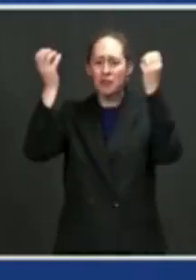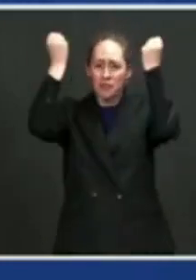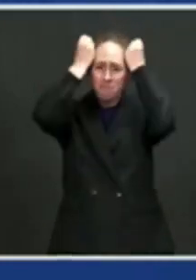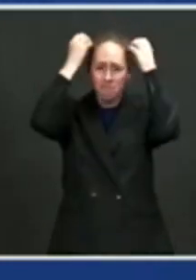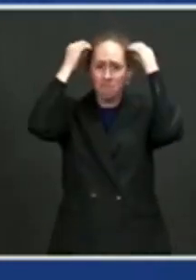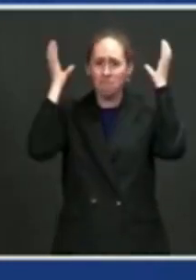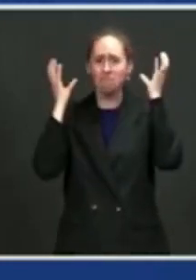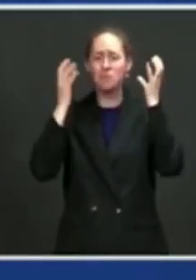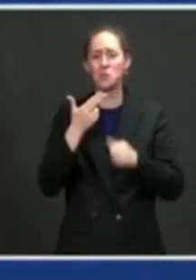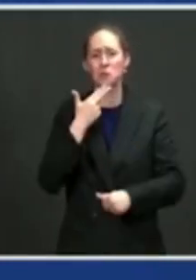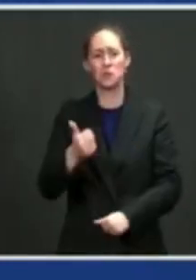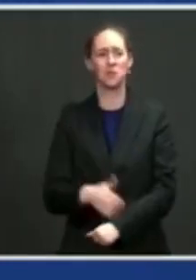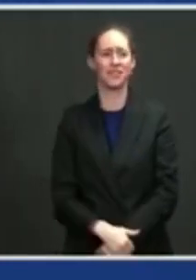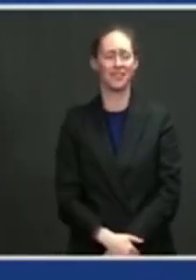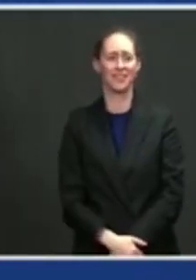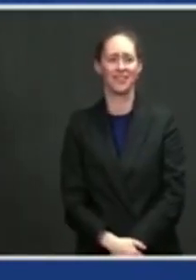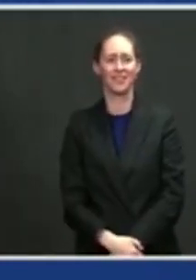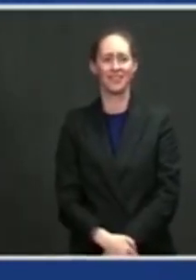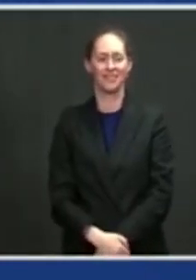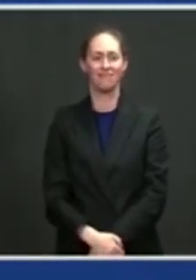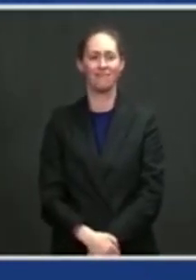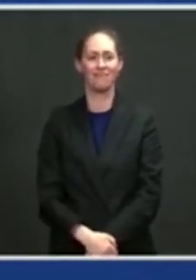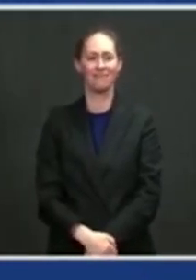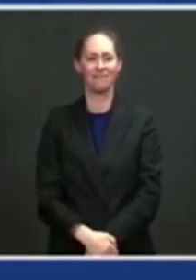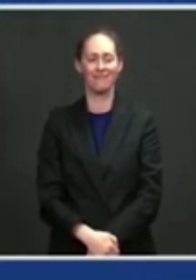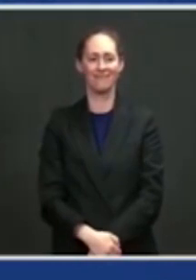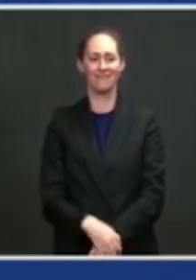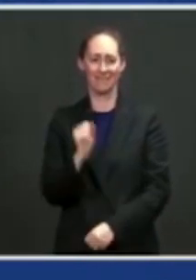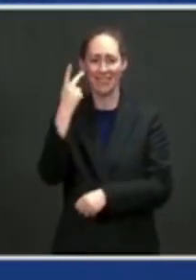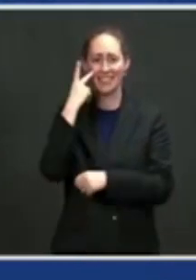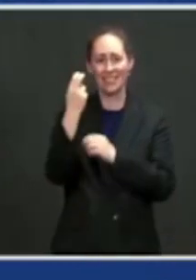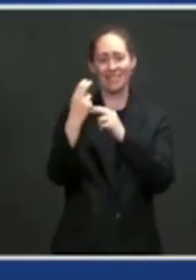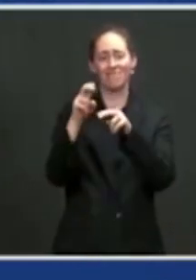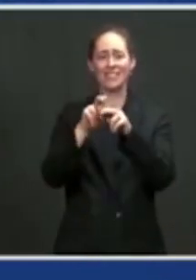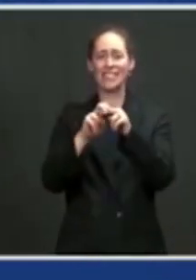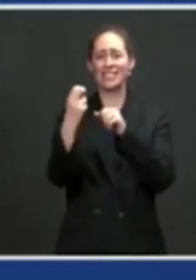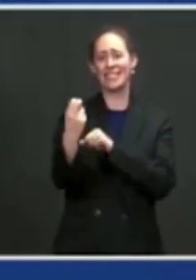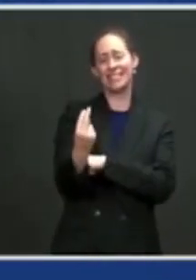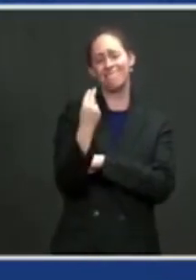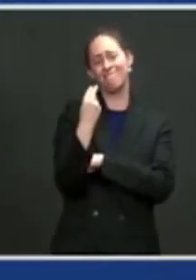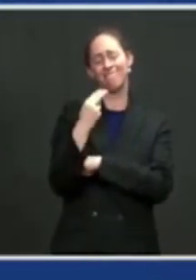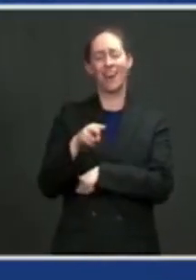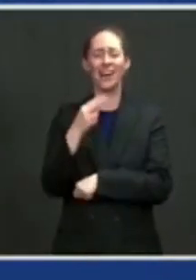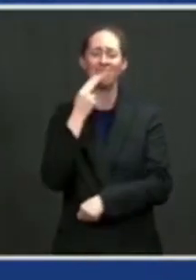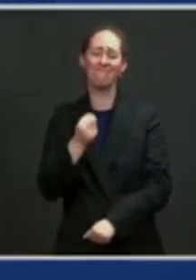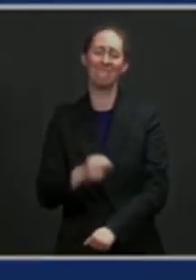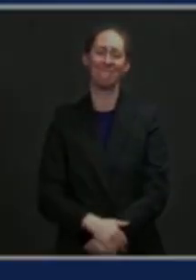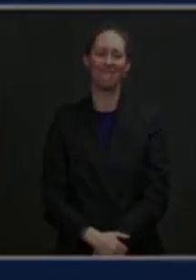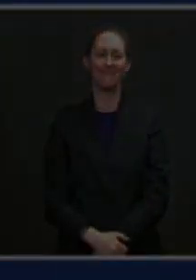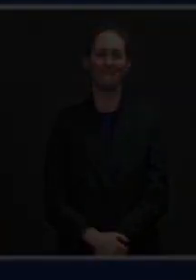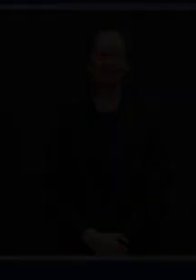look at her, she looks like she's 19 years old, sitting there with her, like a little lady in her way squad. Brittany, you're doing triple